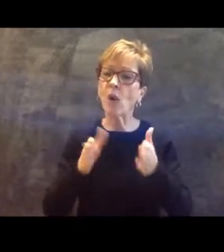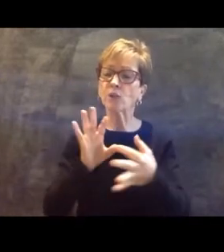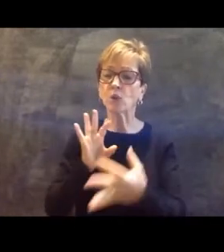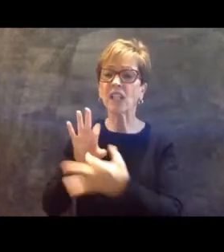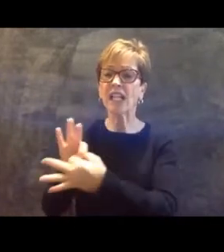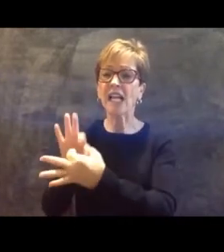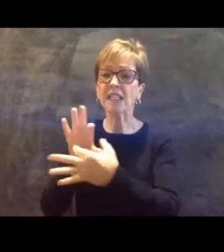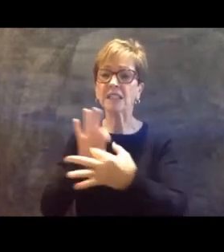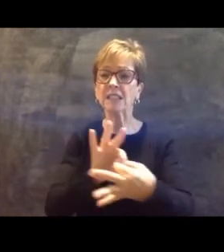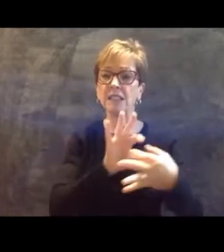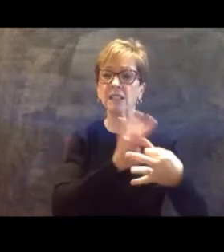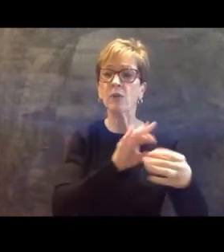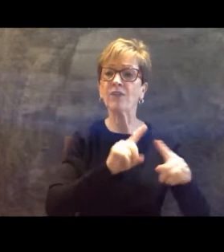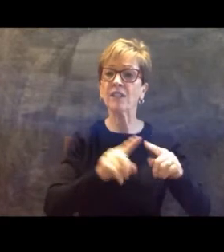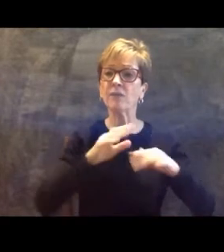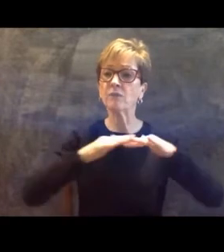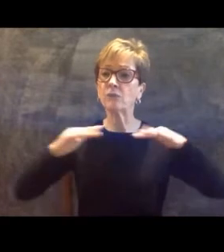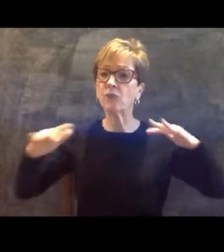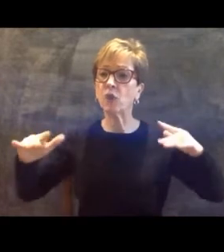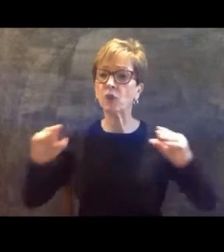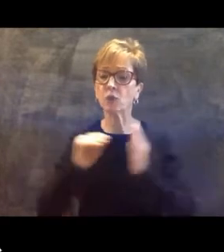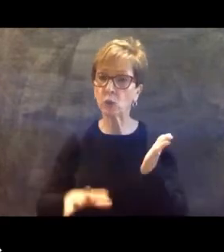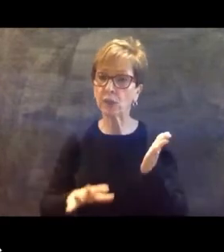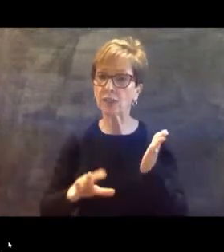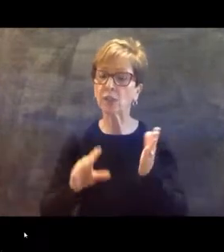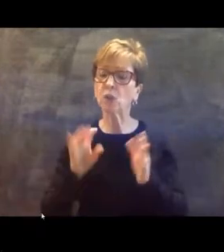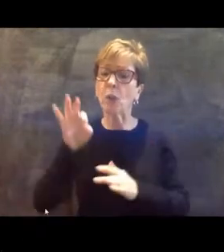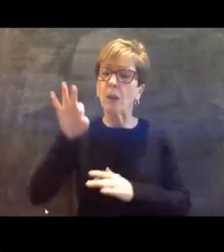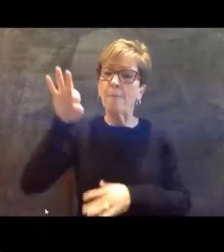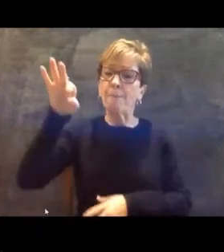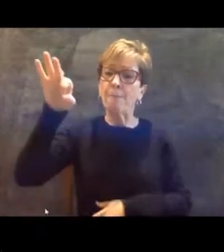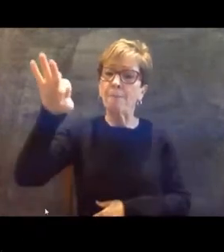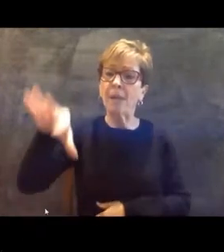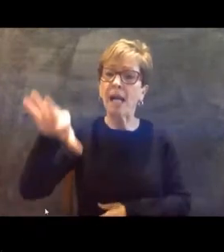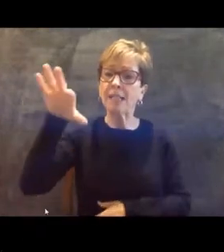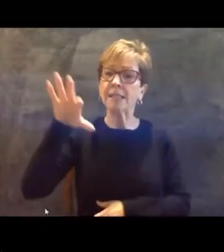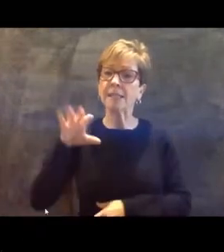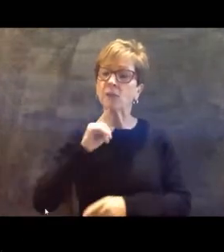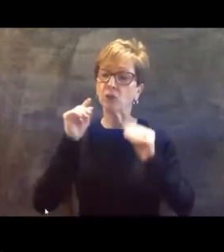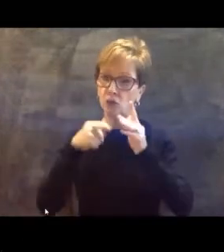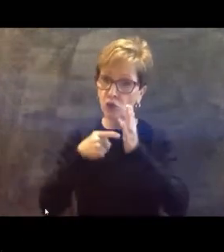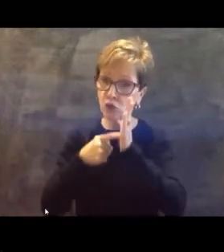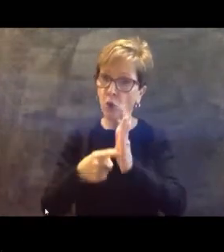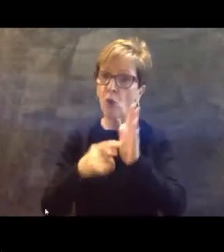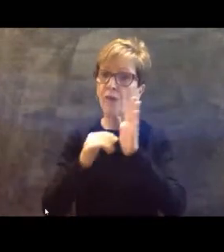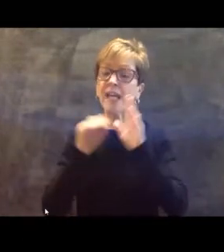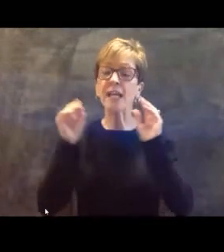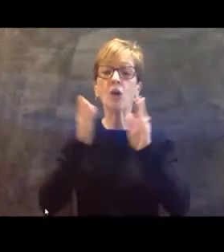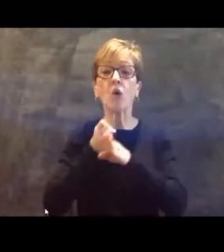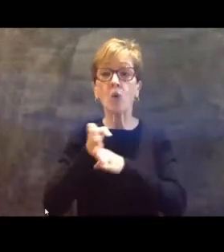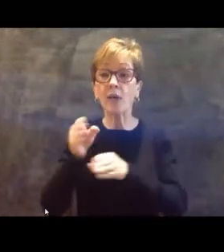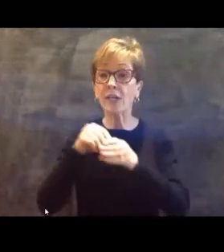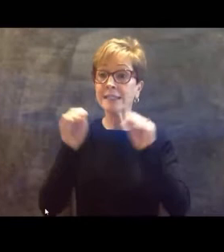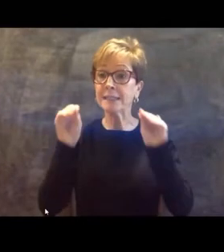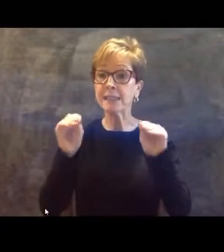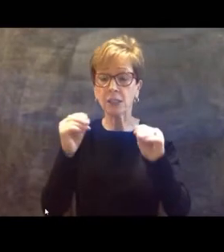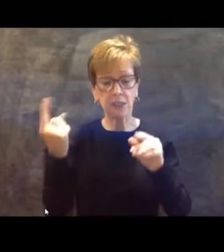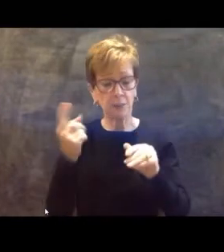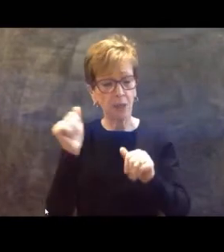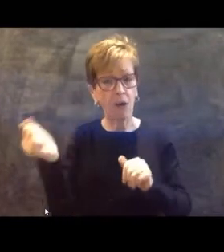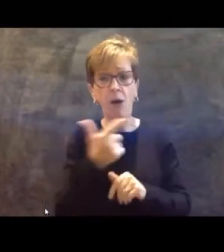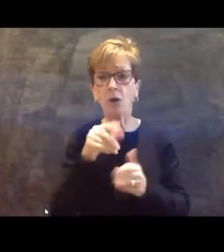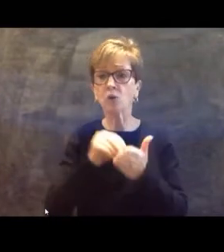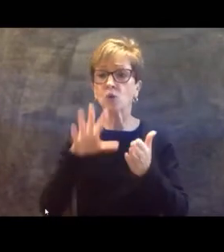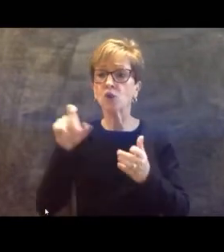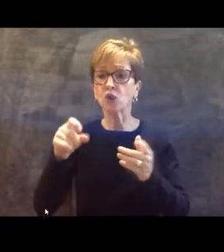especially diverse students, to plant that seed that a career in teaching is something that students should consider. Our